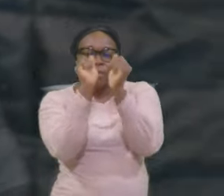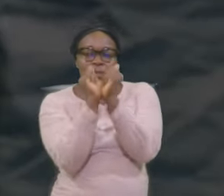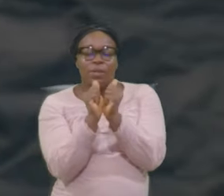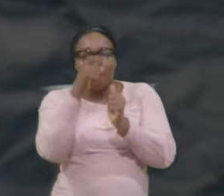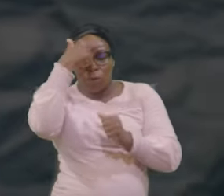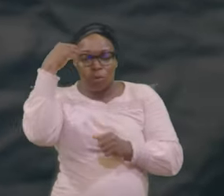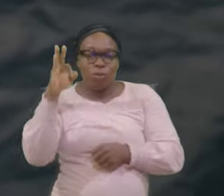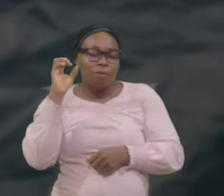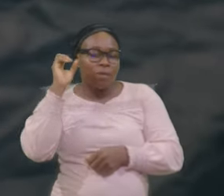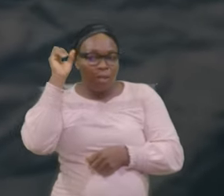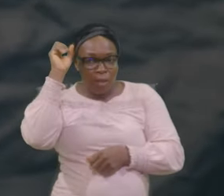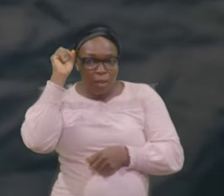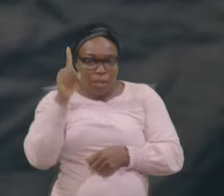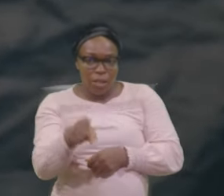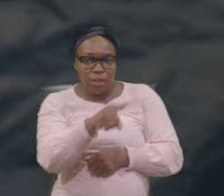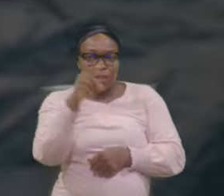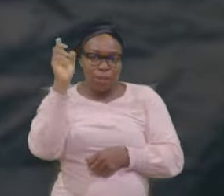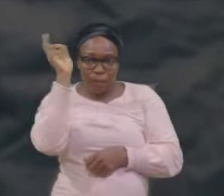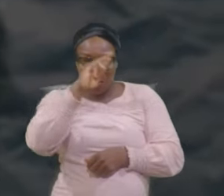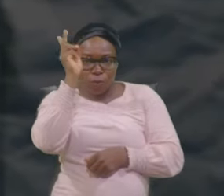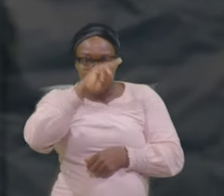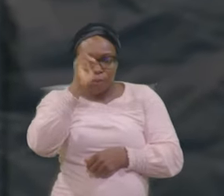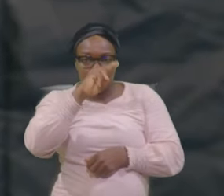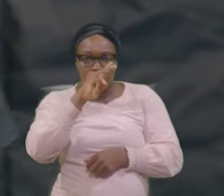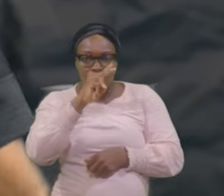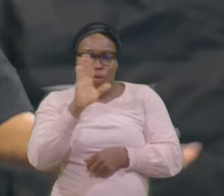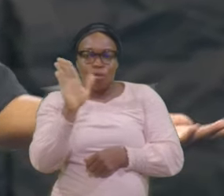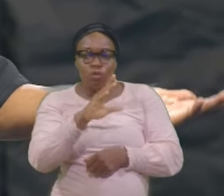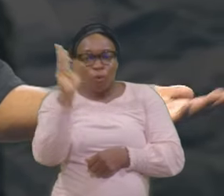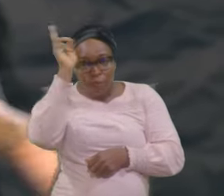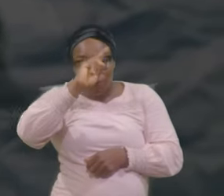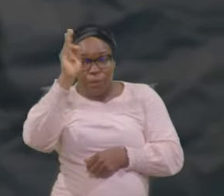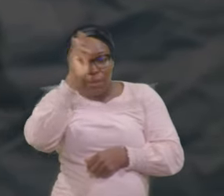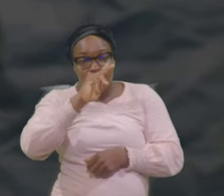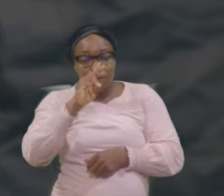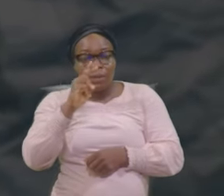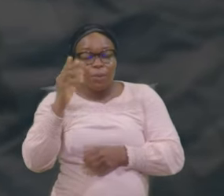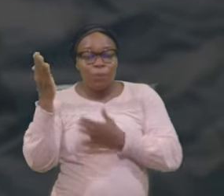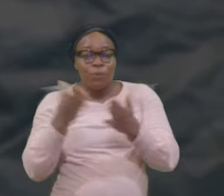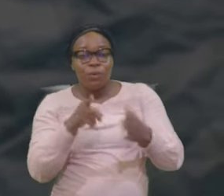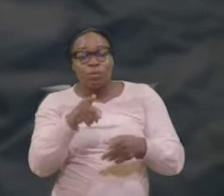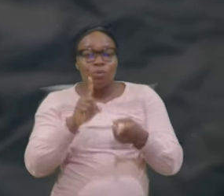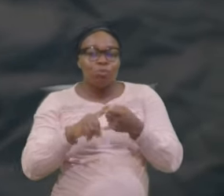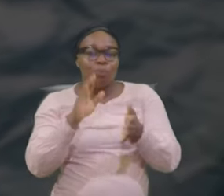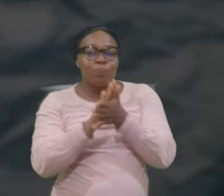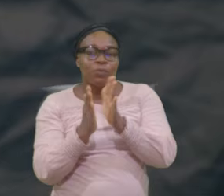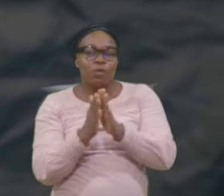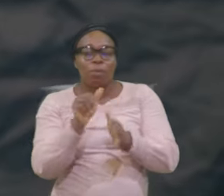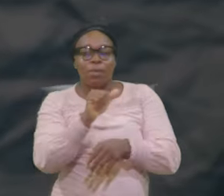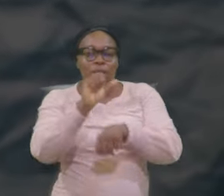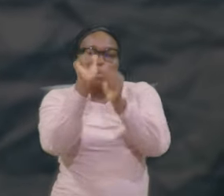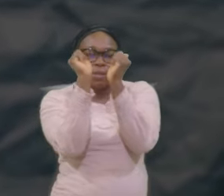Your restlessness And your recklessness Brings you to become A slave